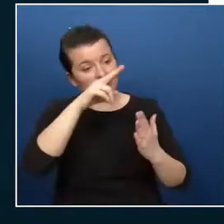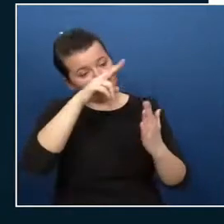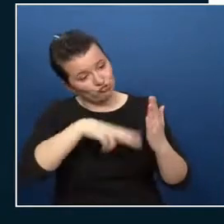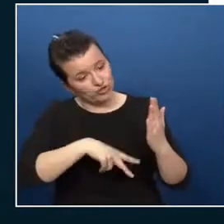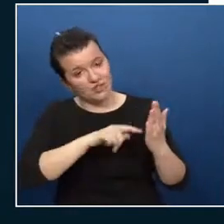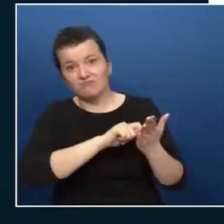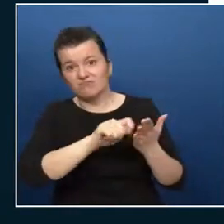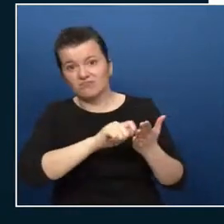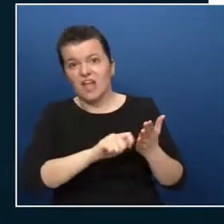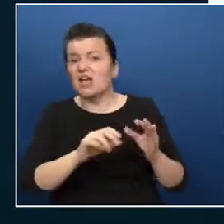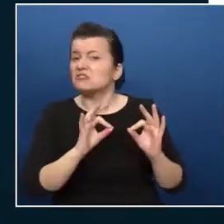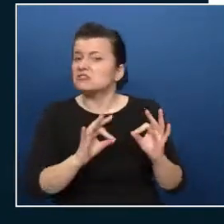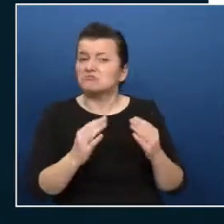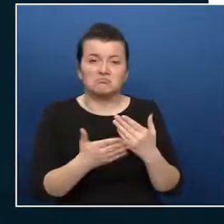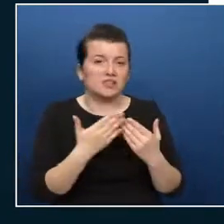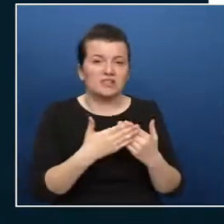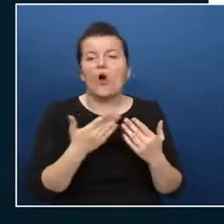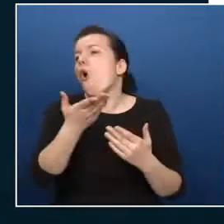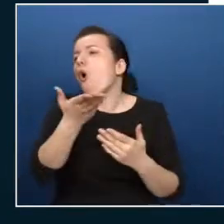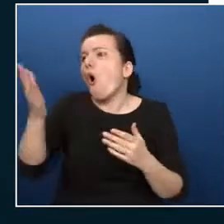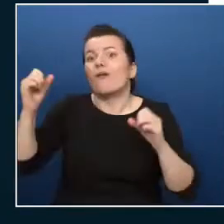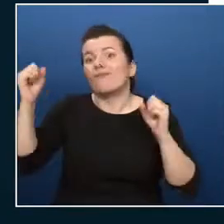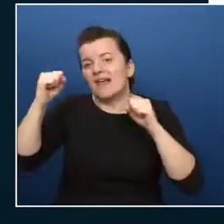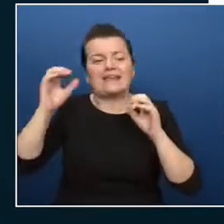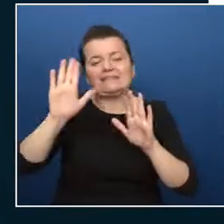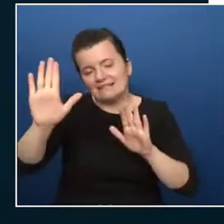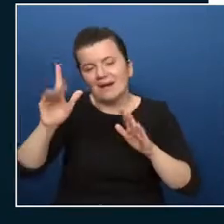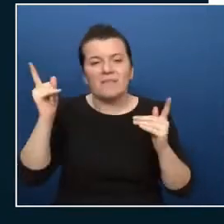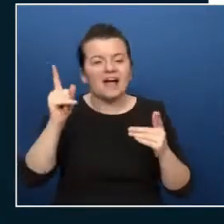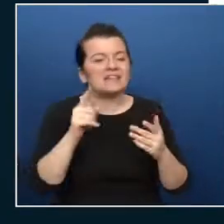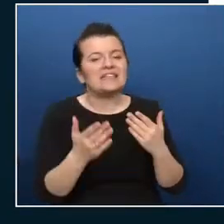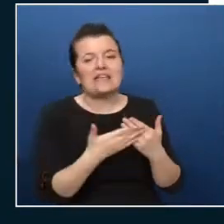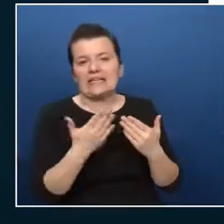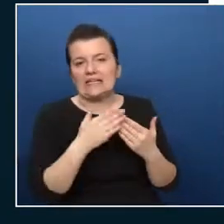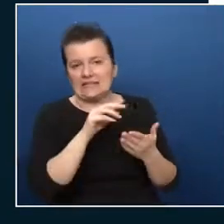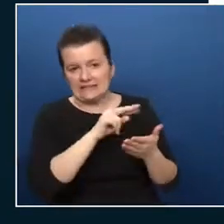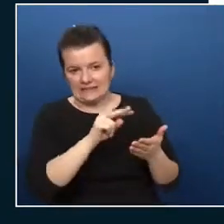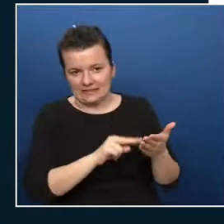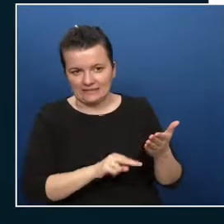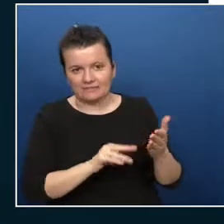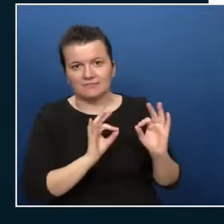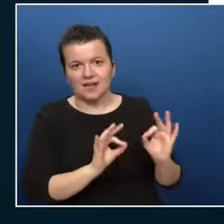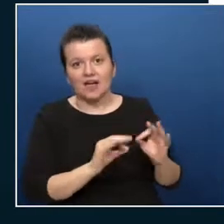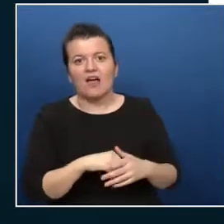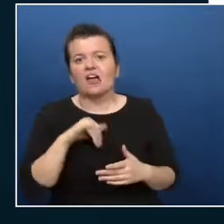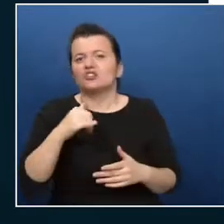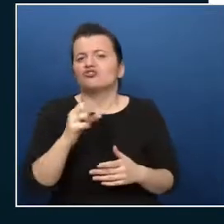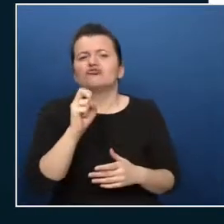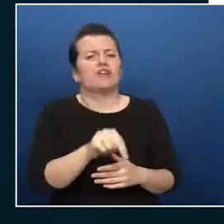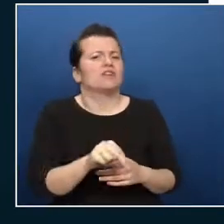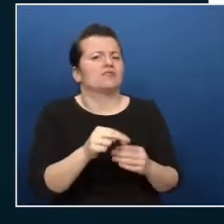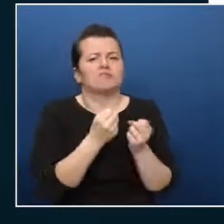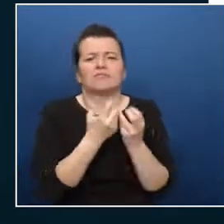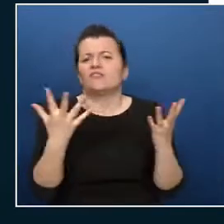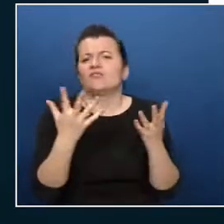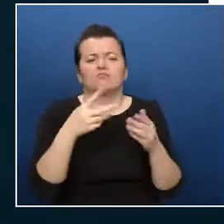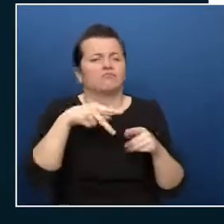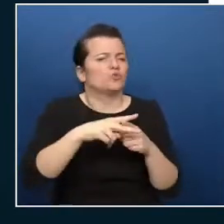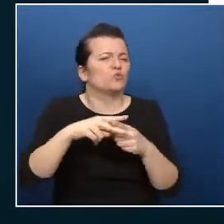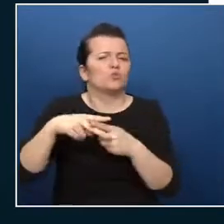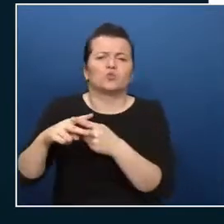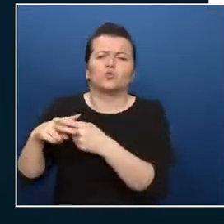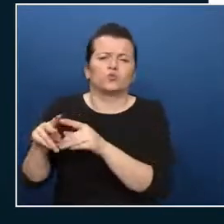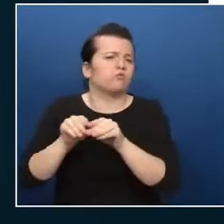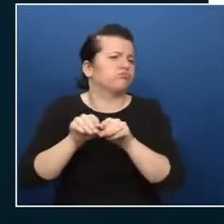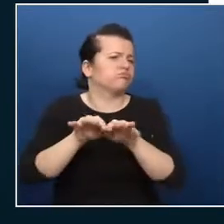and easy for systems to parse and generate and you'll see JSON is being used in a lot of different tools and things but